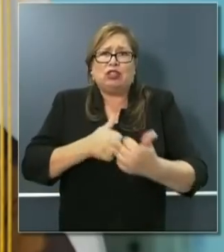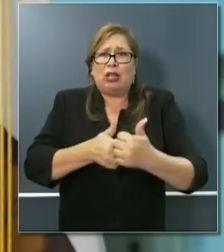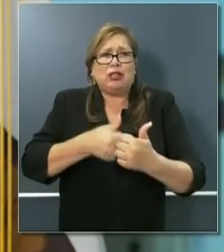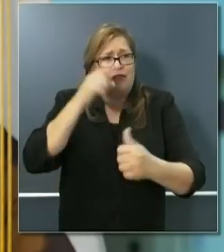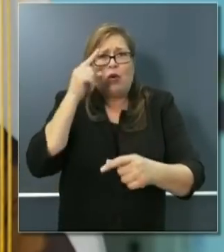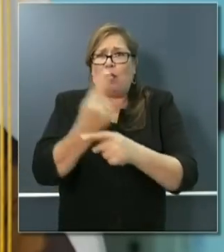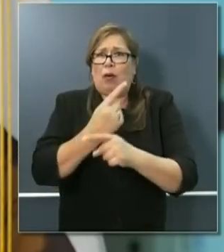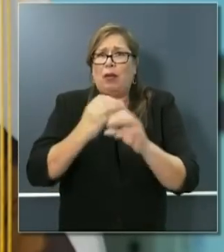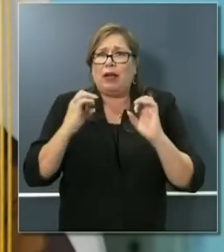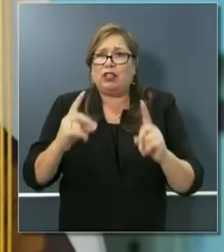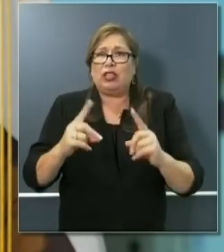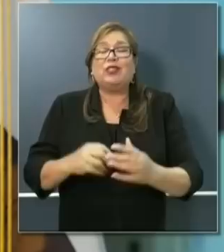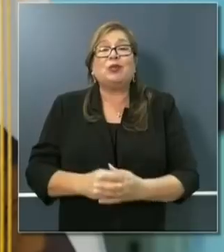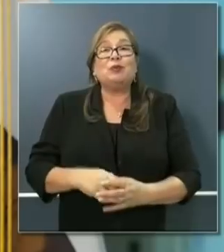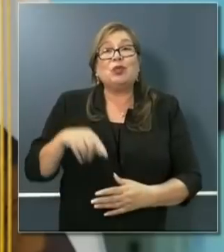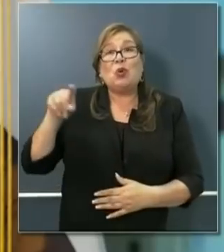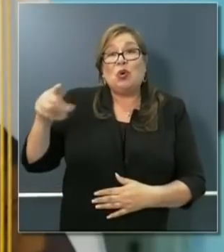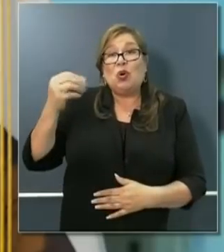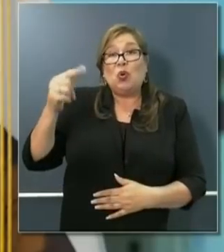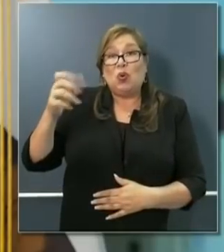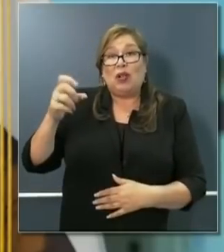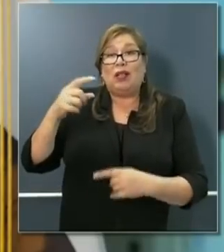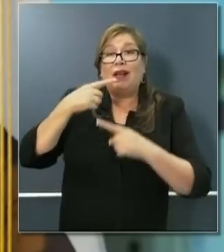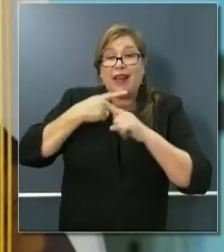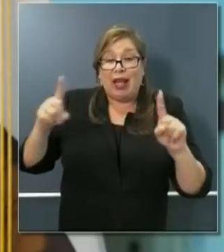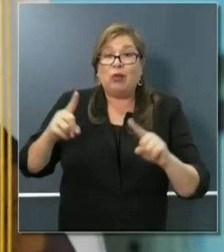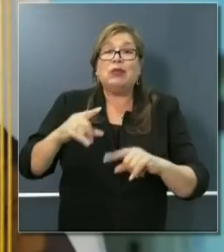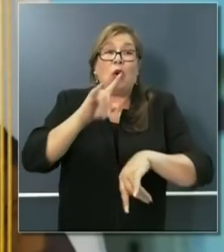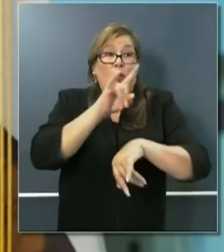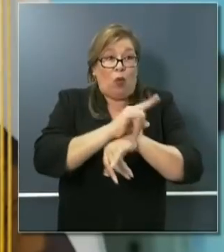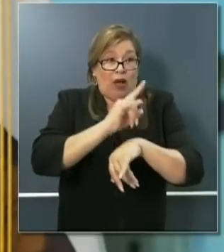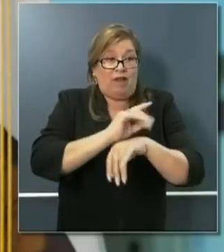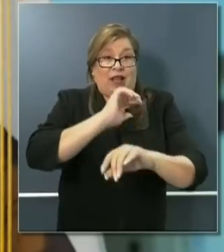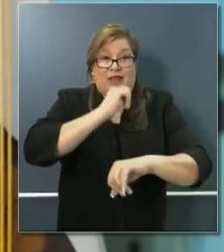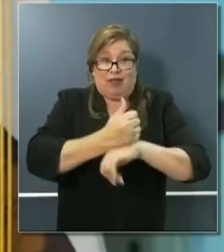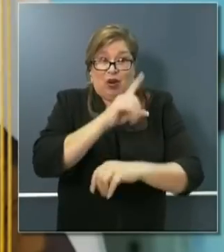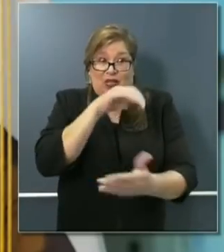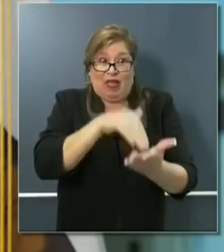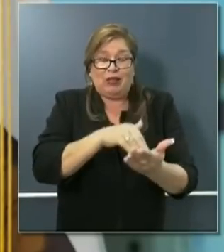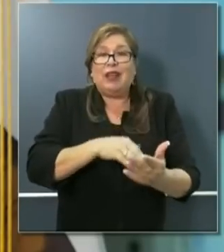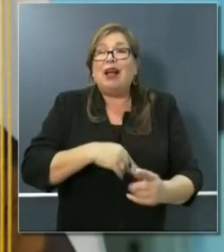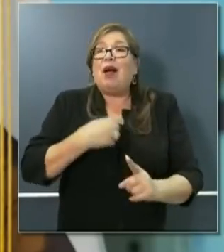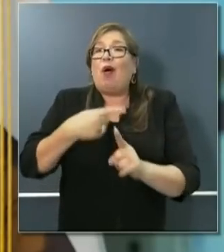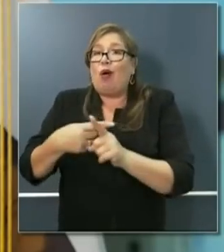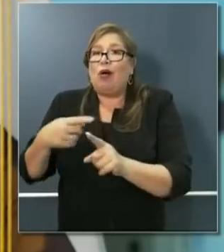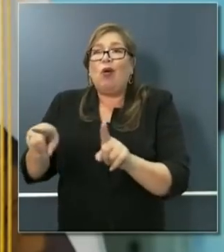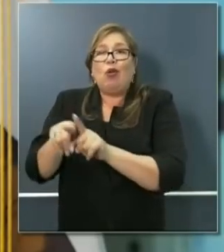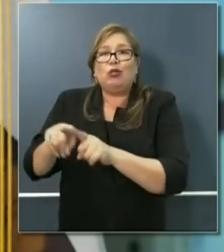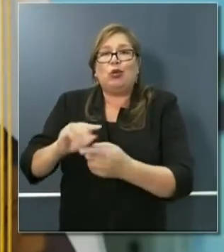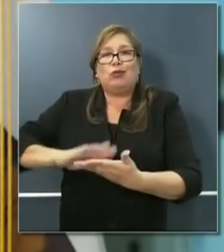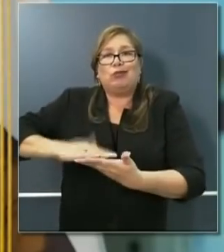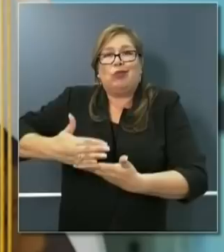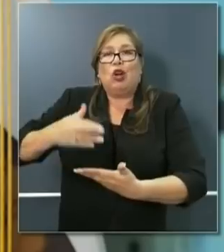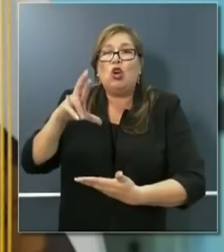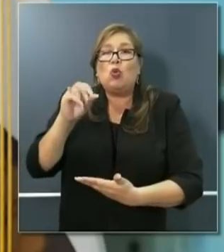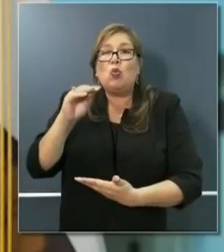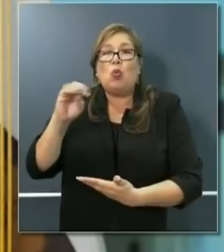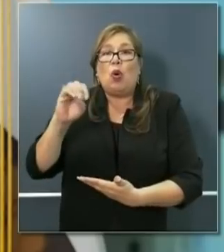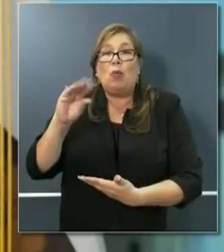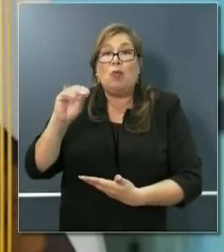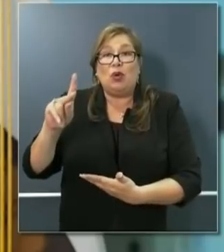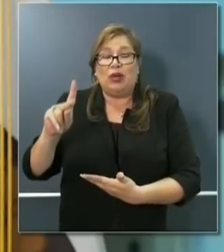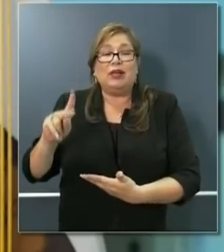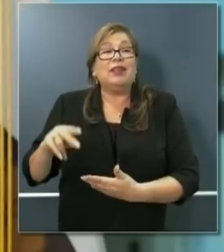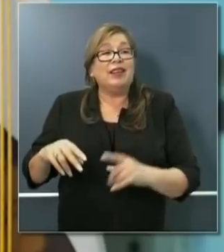Google has announced thousands of Chromebooks that they'll also be making available for those that may say, well, that's wonderful, I have